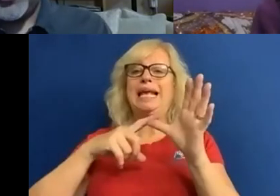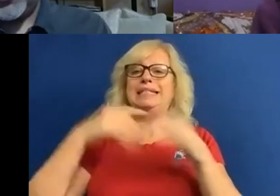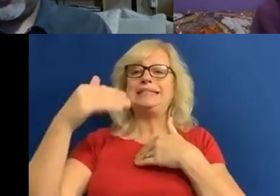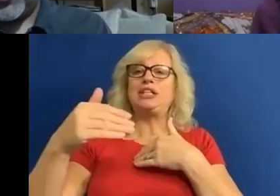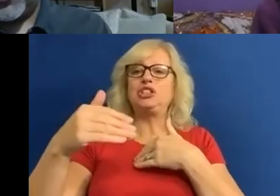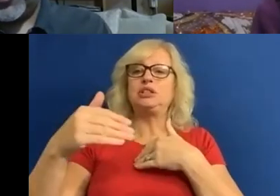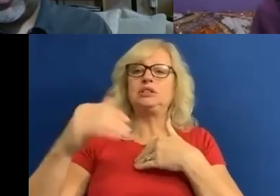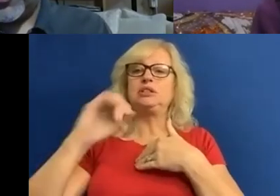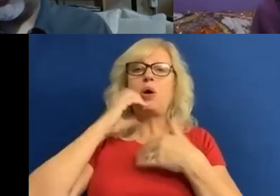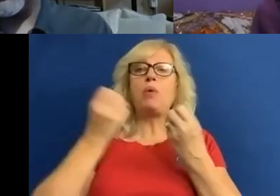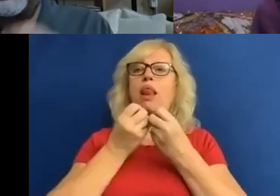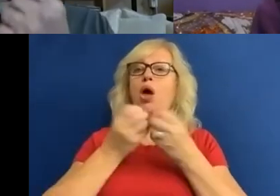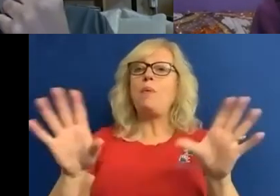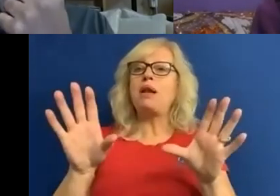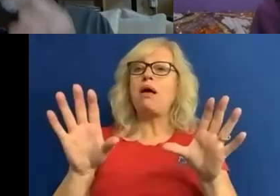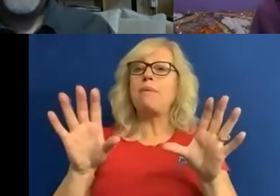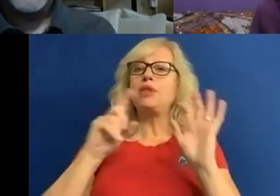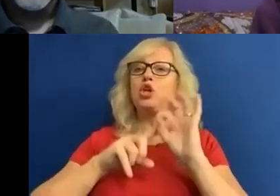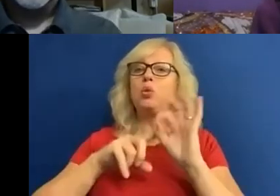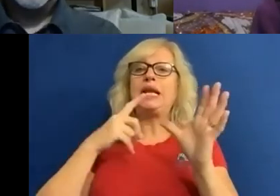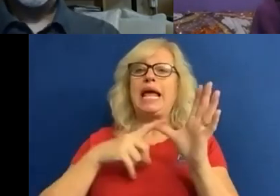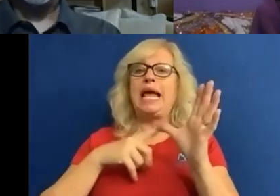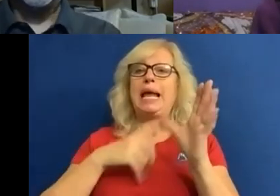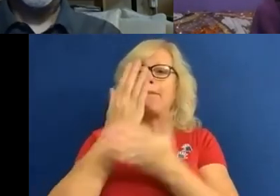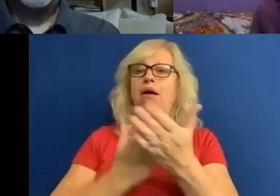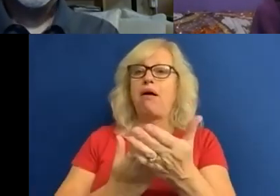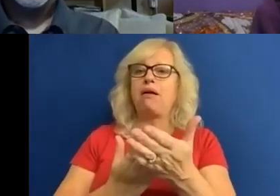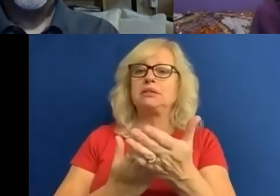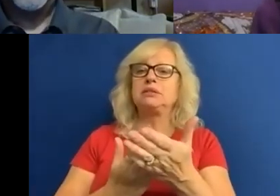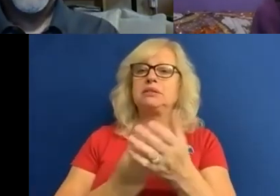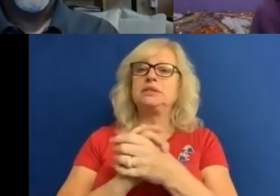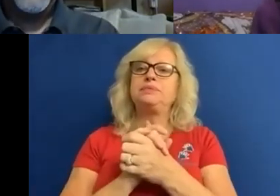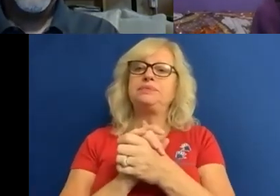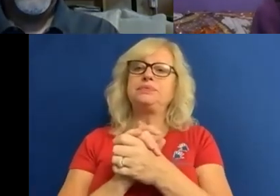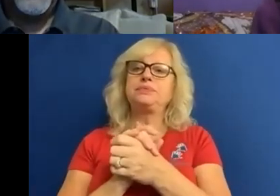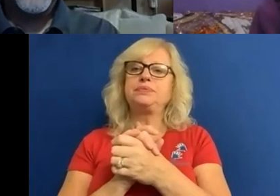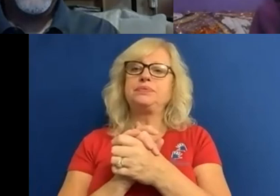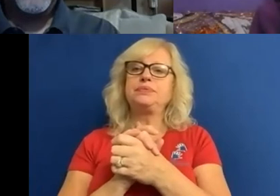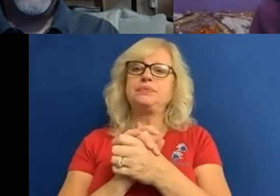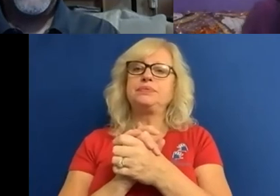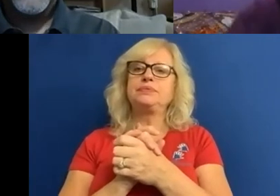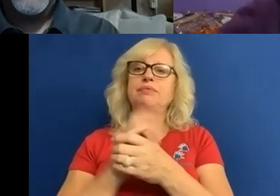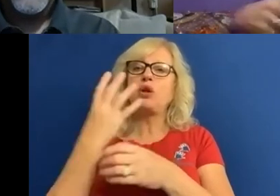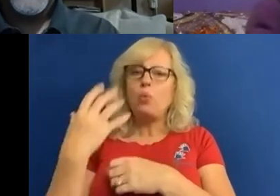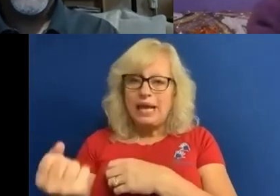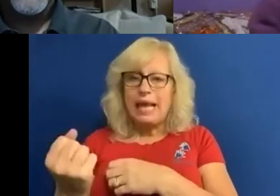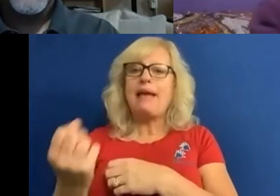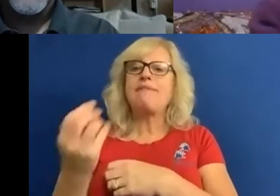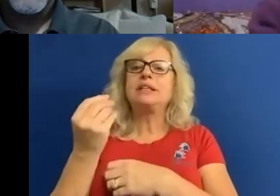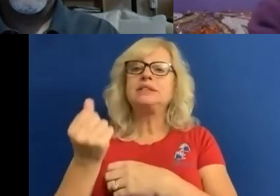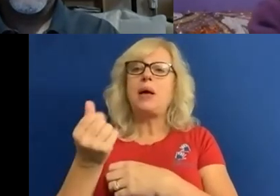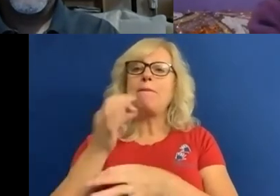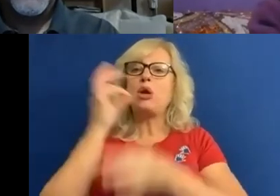open up the question answer. bit. And okay, so we do, we have some questions